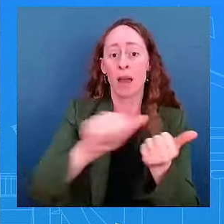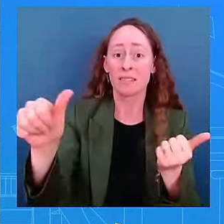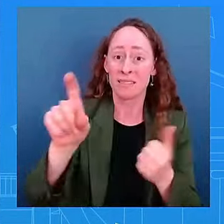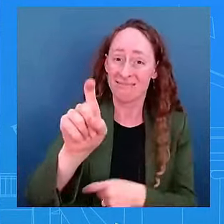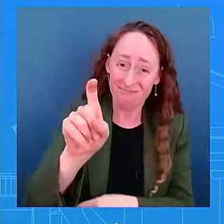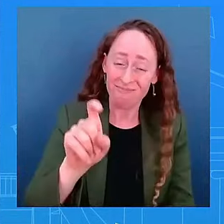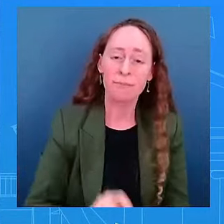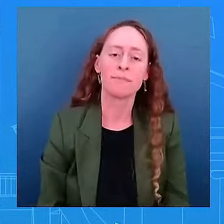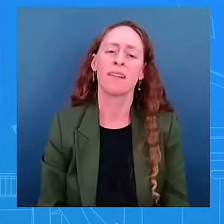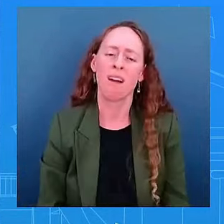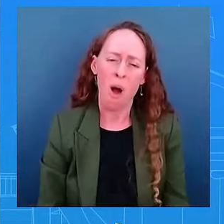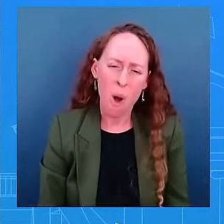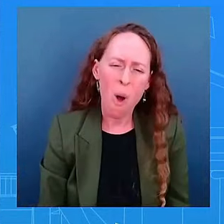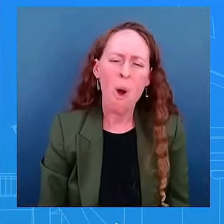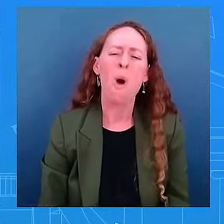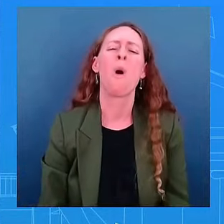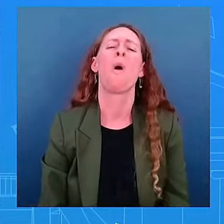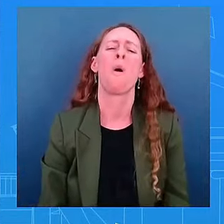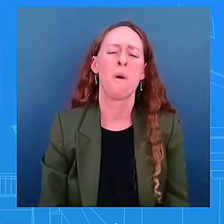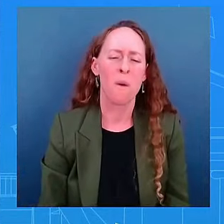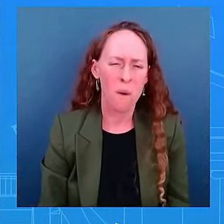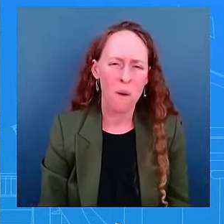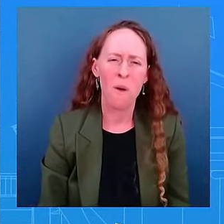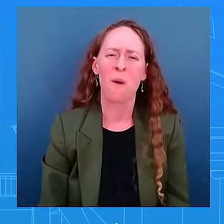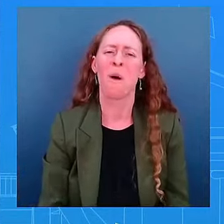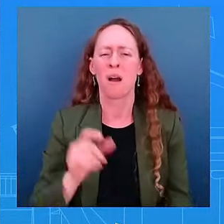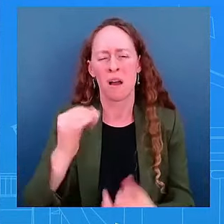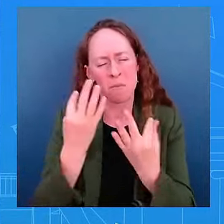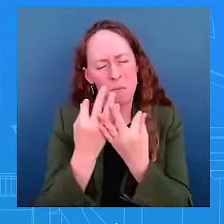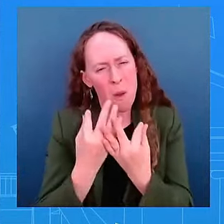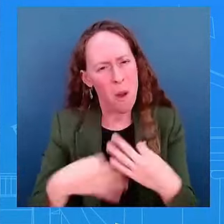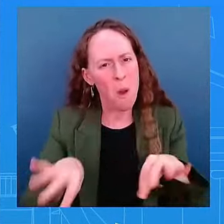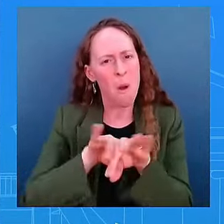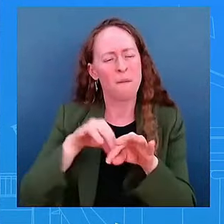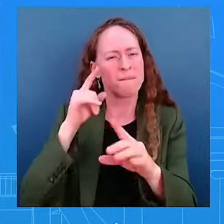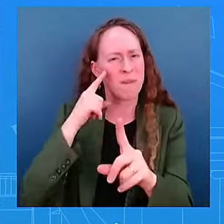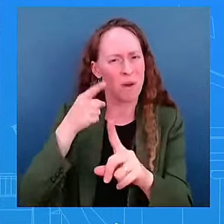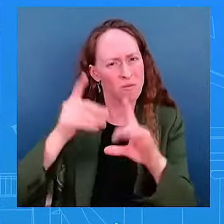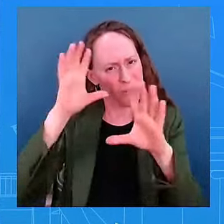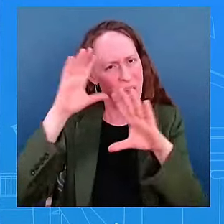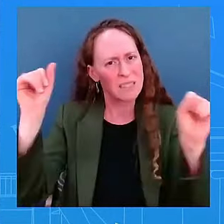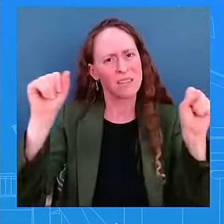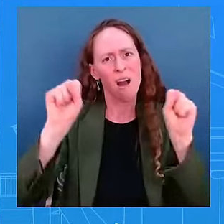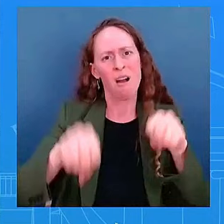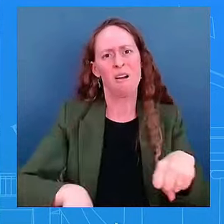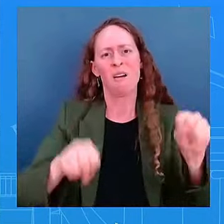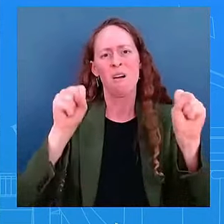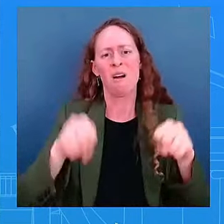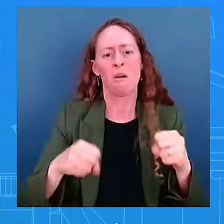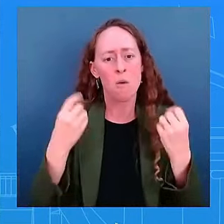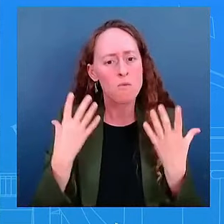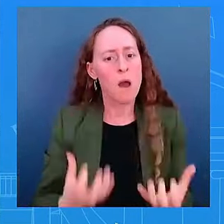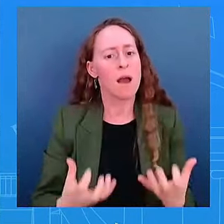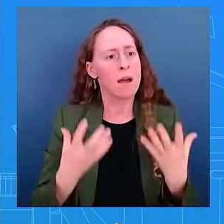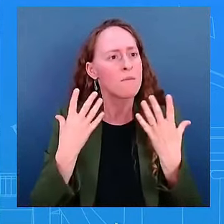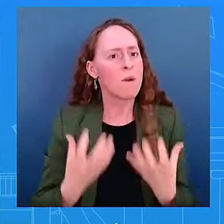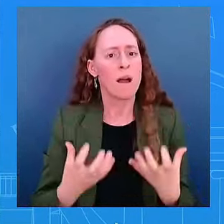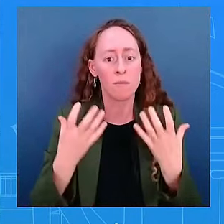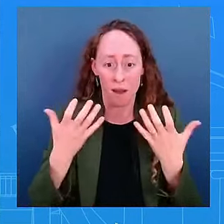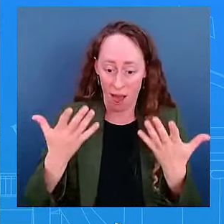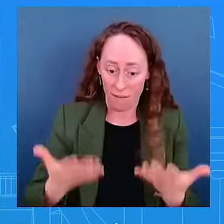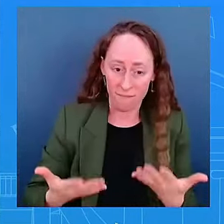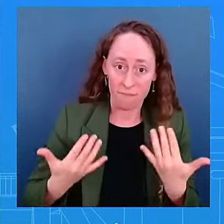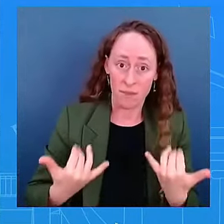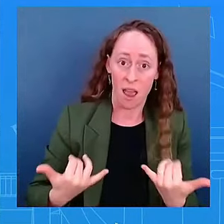for this president. He's going to do everything that he can with the rest of his term to get this done. He's